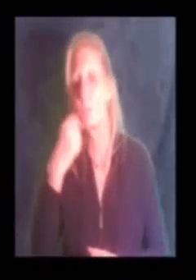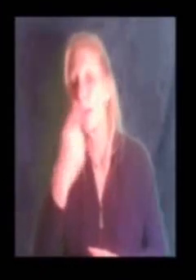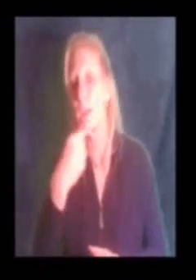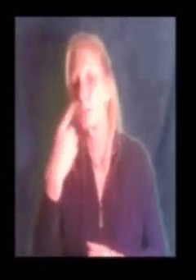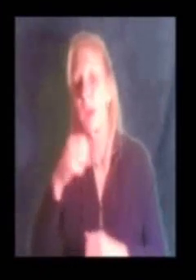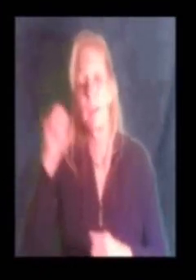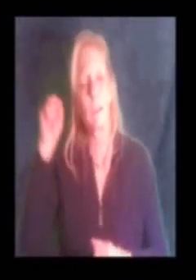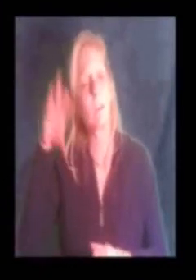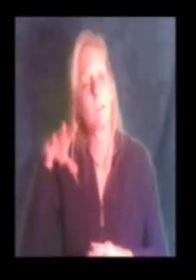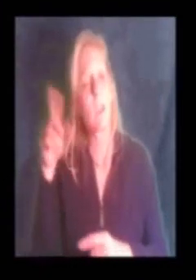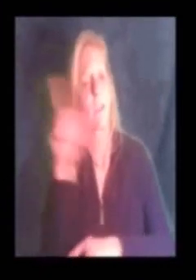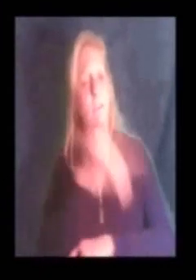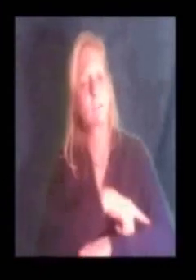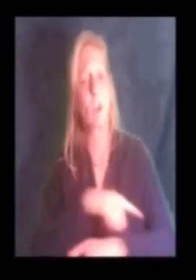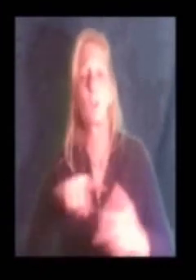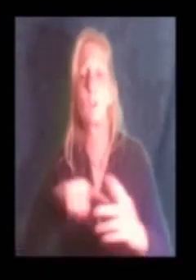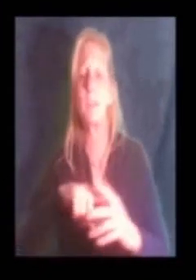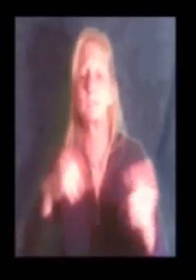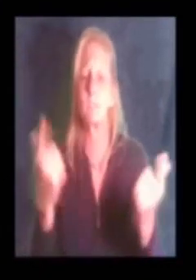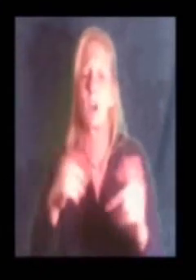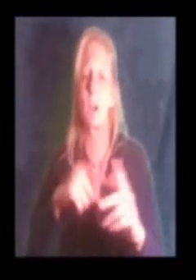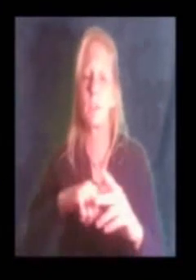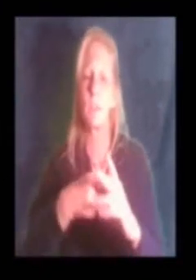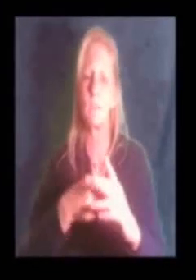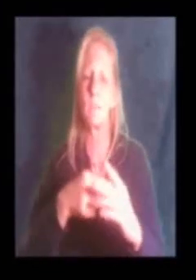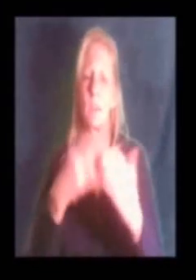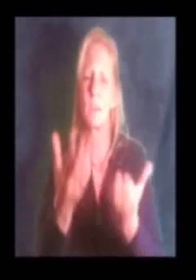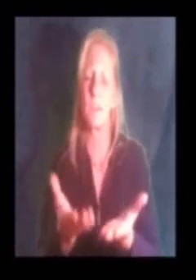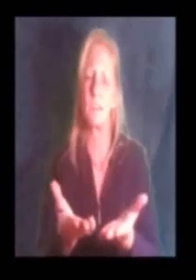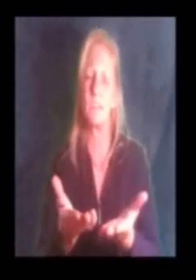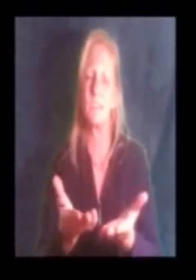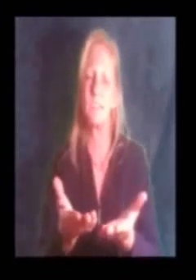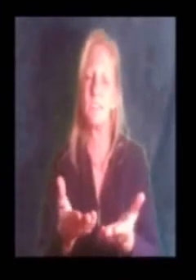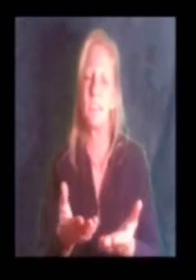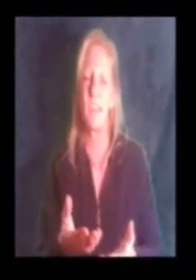ones to make a brighter day, so let's start giving